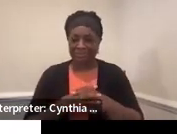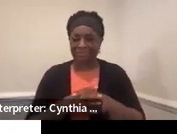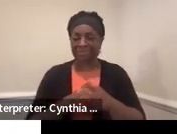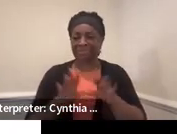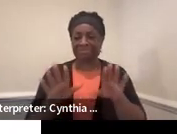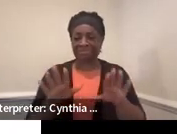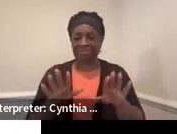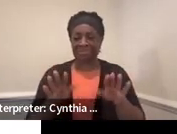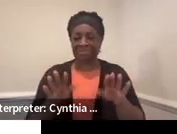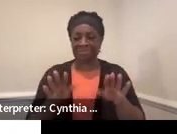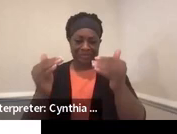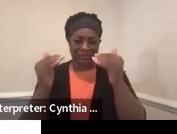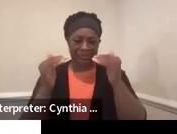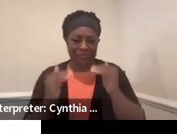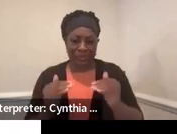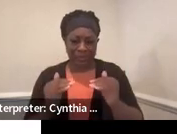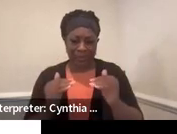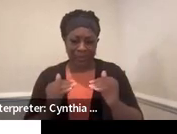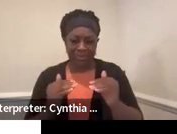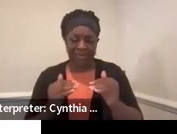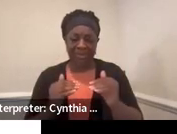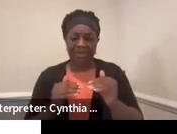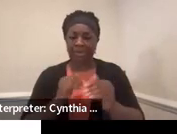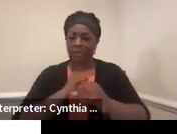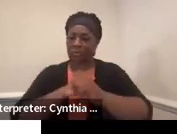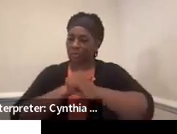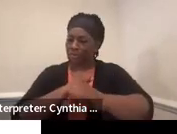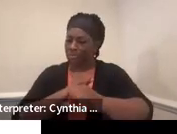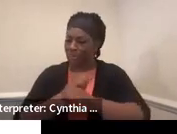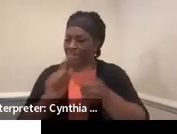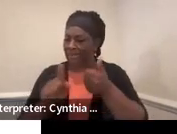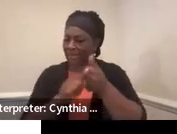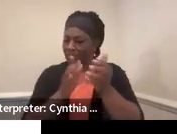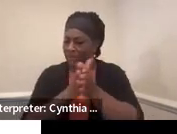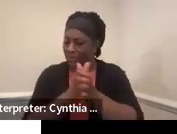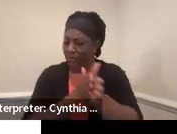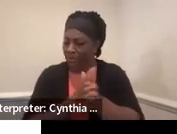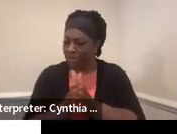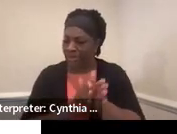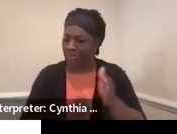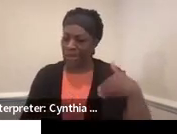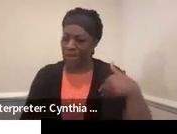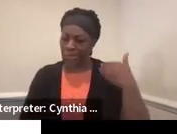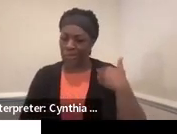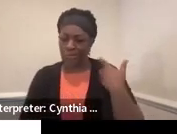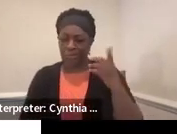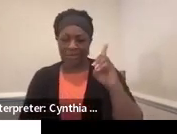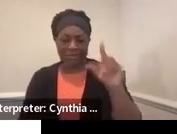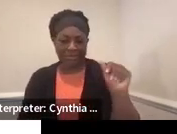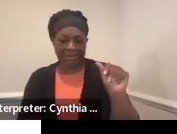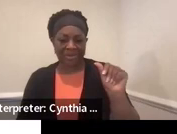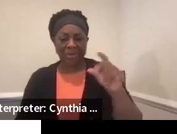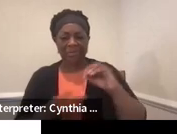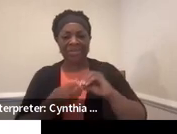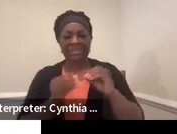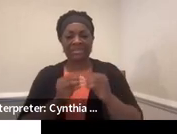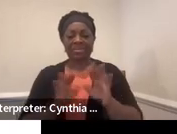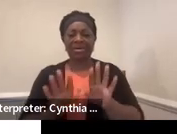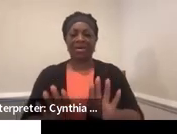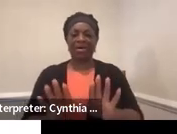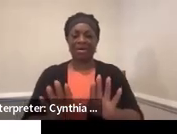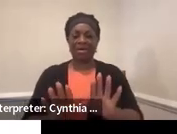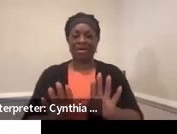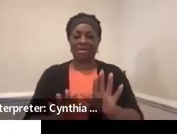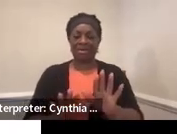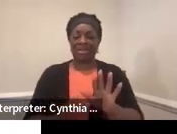Okay. So promoting self-determination in youth and disabilities. Oh, that's number. Okay. So it should be